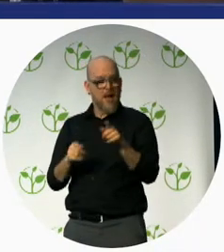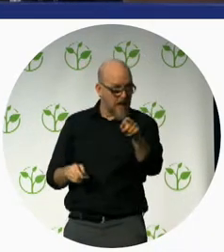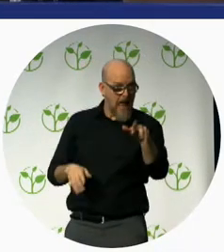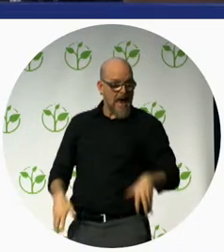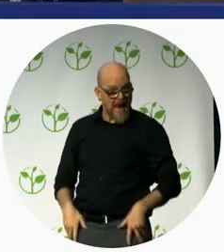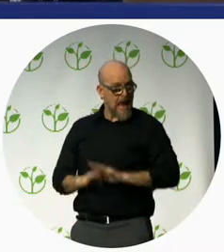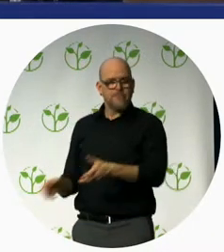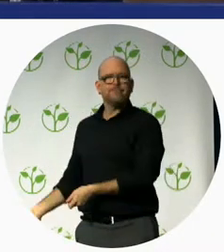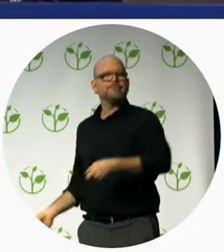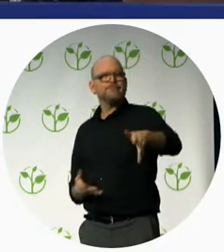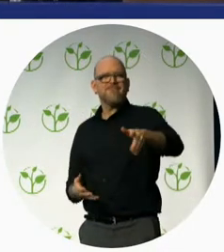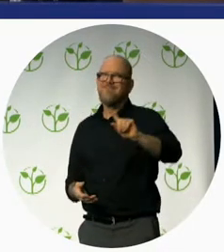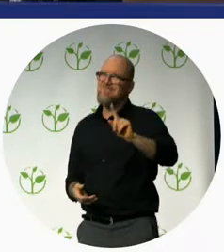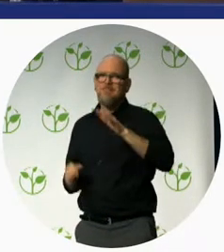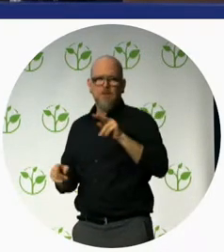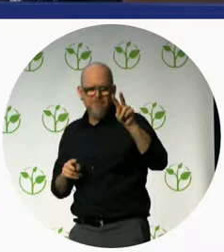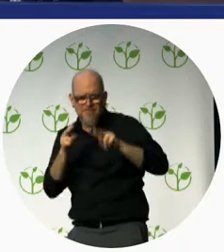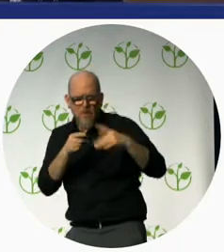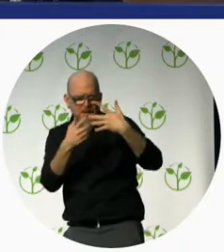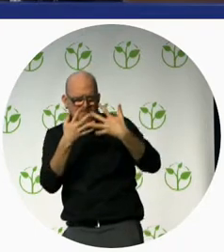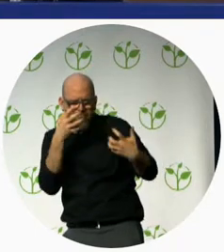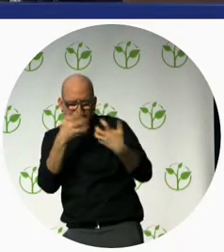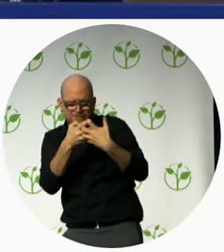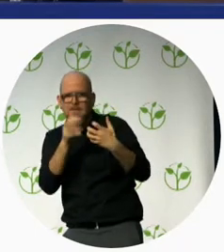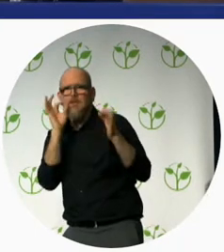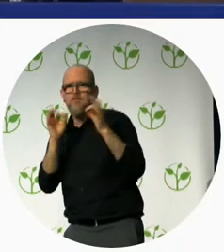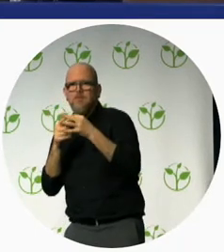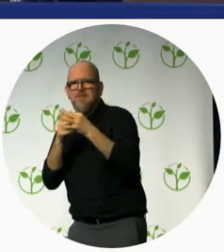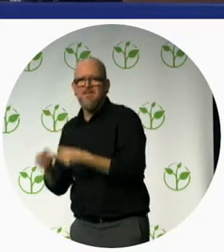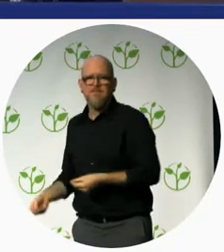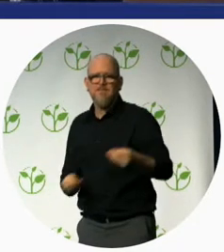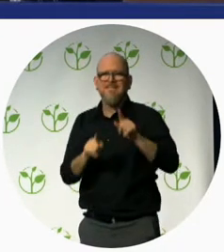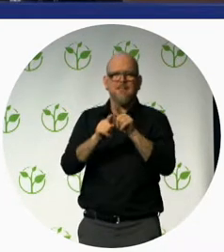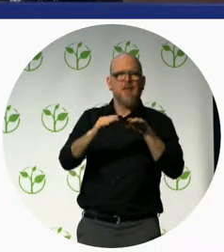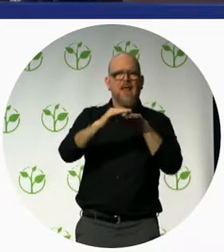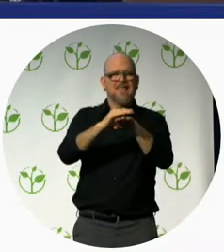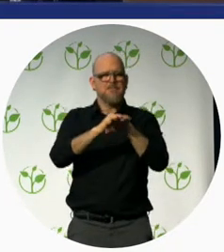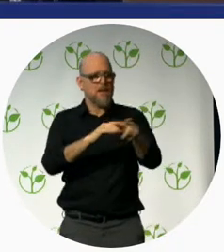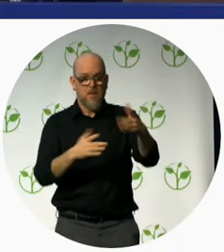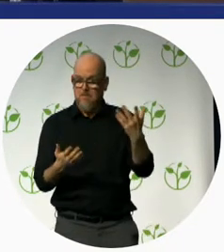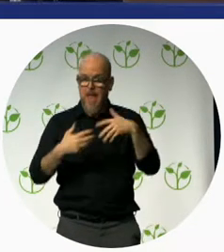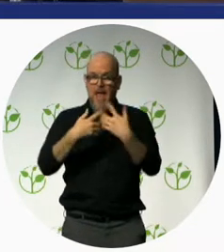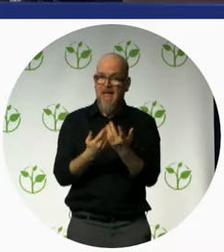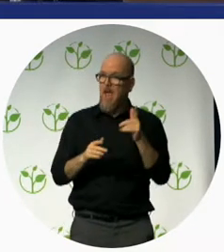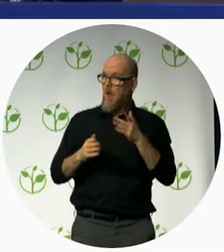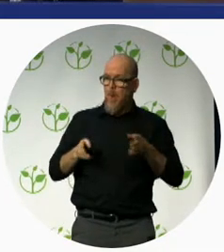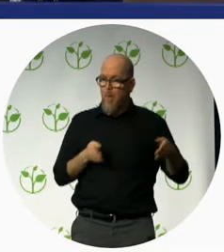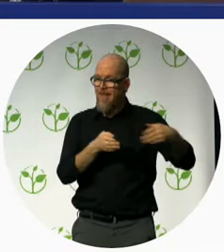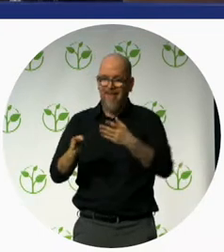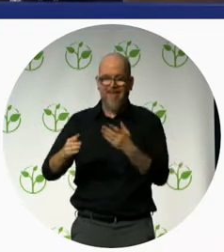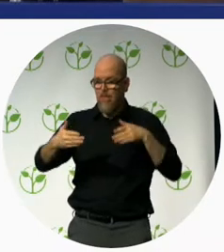spaces they don't have accessible ramps so we developed a lot of ramps in the community